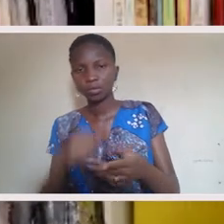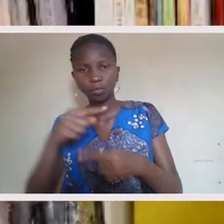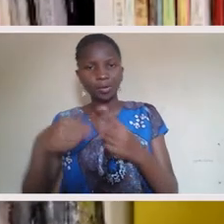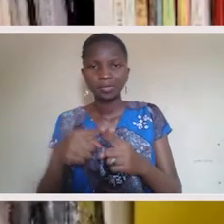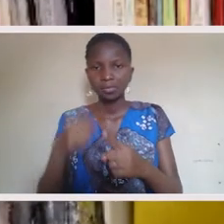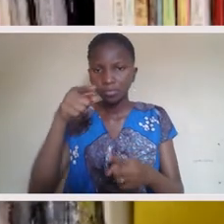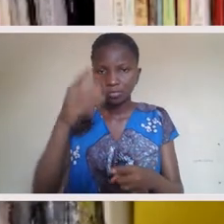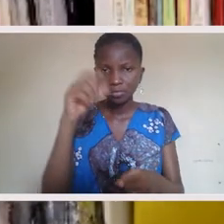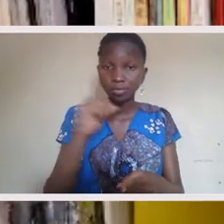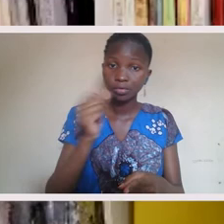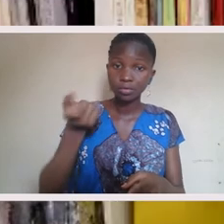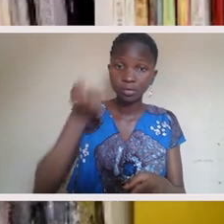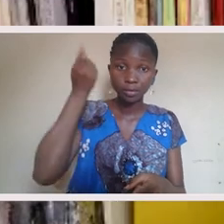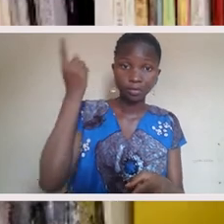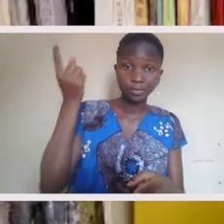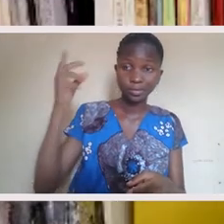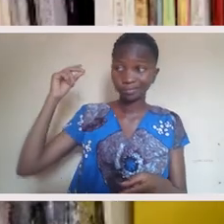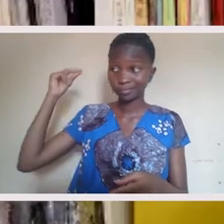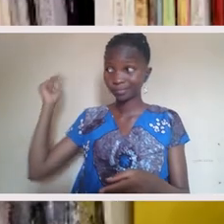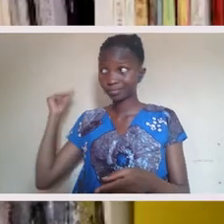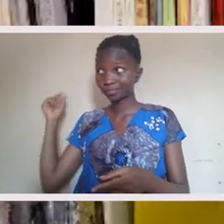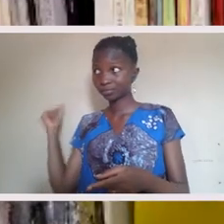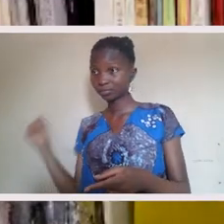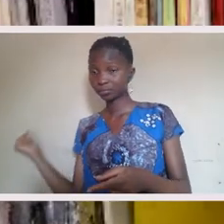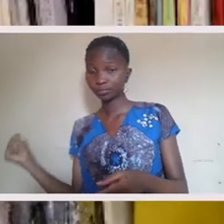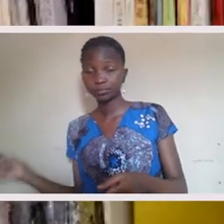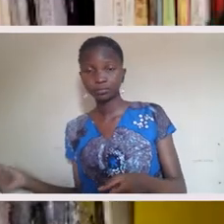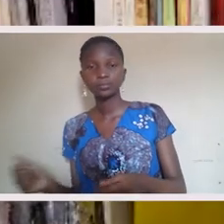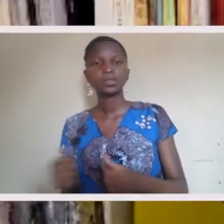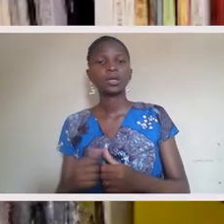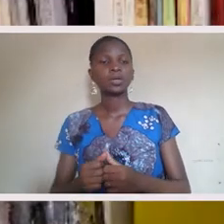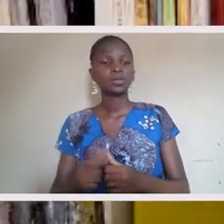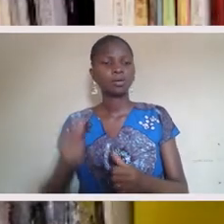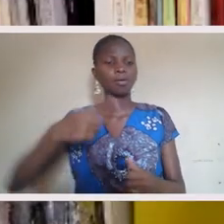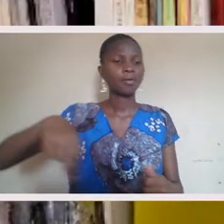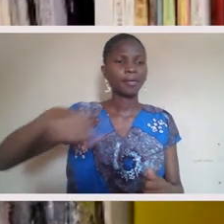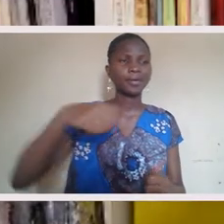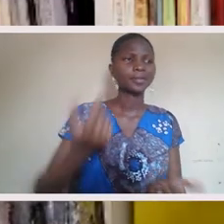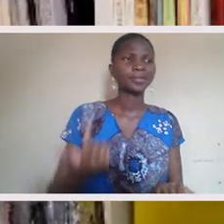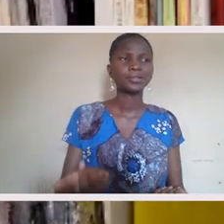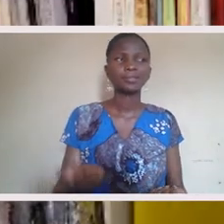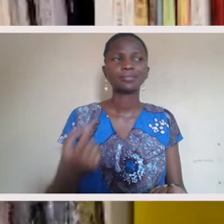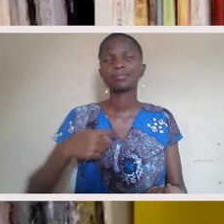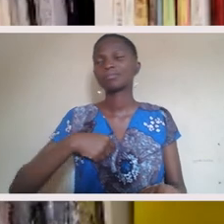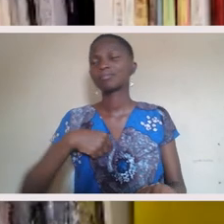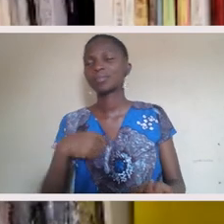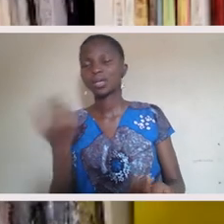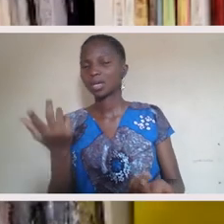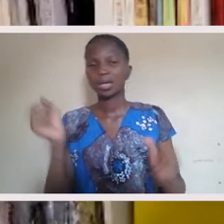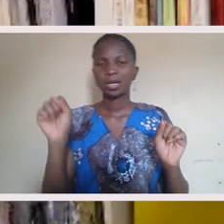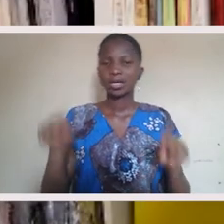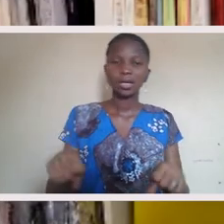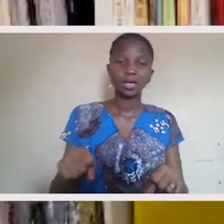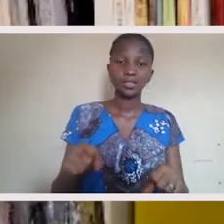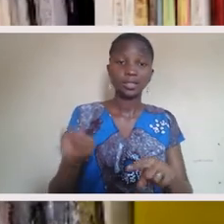don't even have connection to your own, right? And all of those things. And so this is part of the, like, I